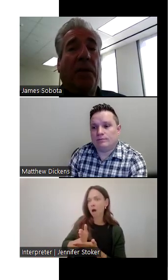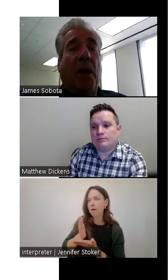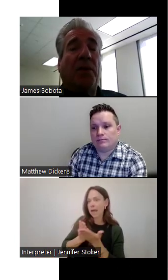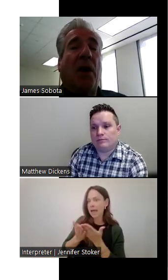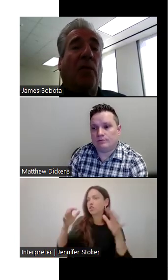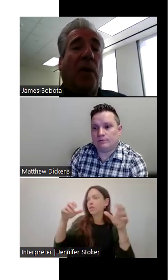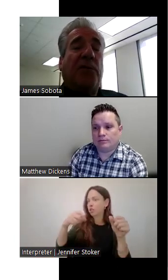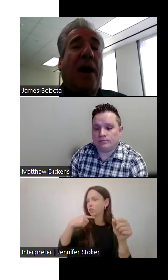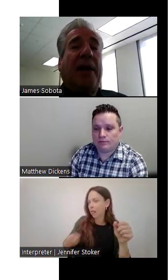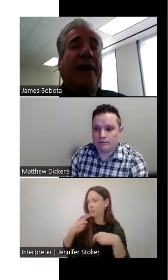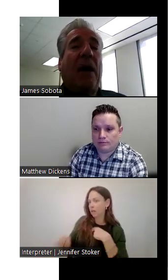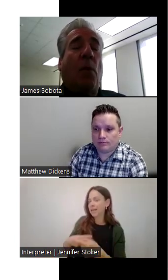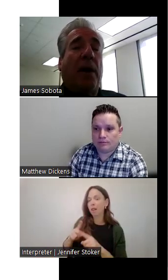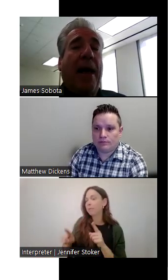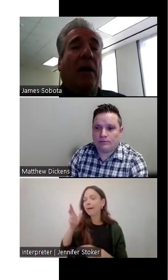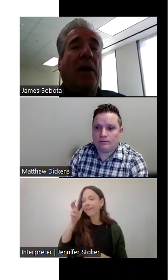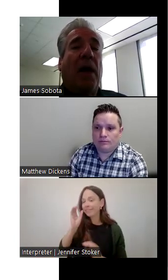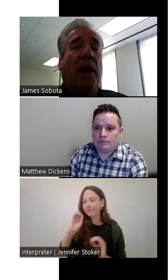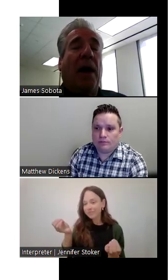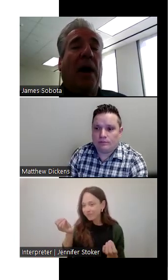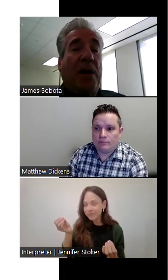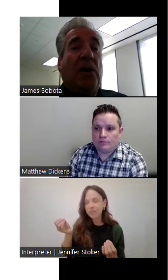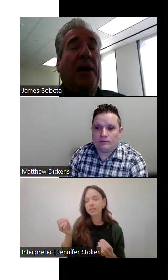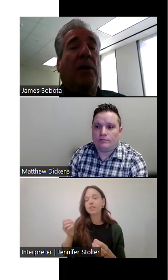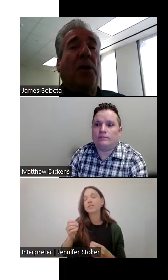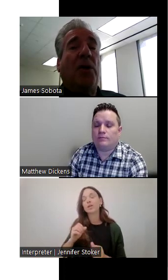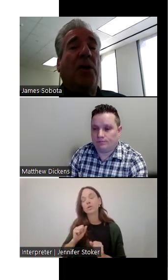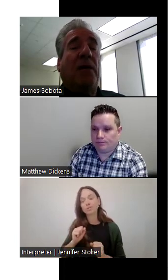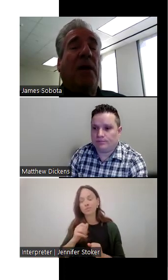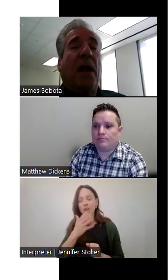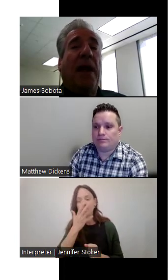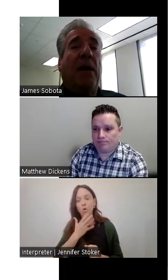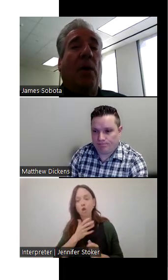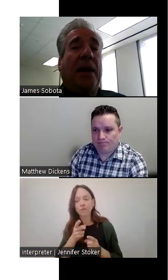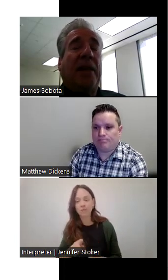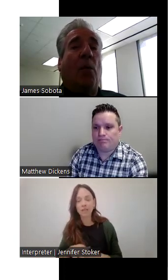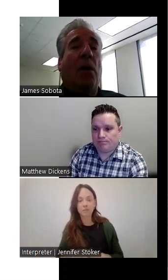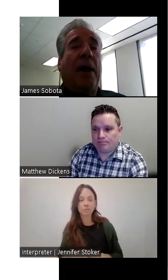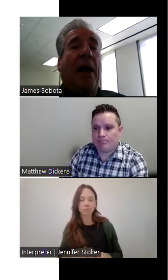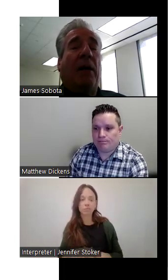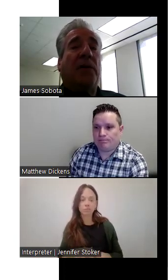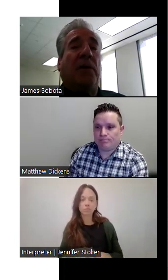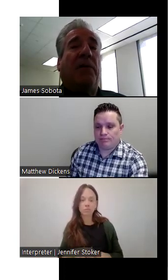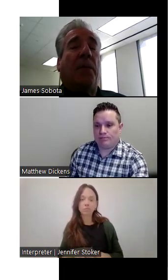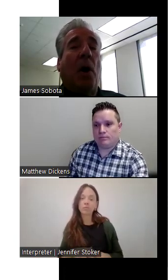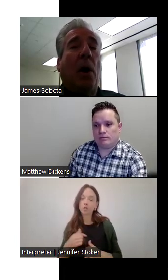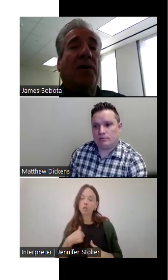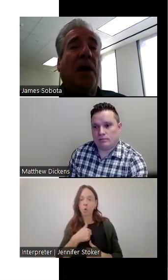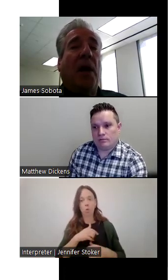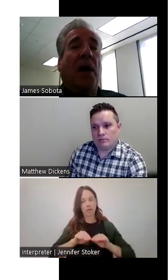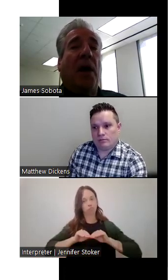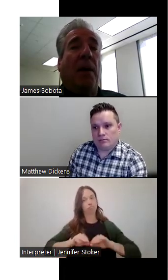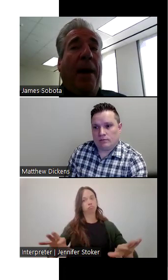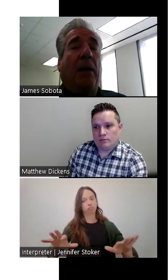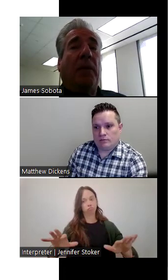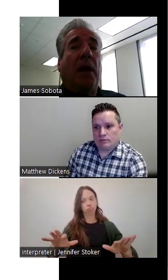wheel. So really trying to get that word out. Uh, we do it here in Houston and want to get that word out to different departments,